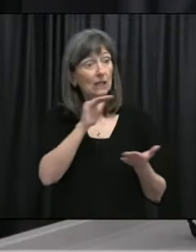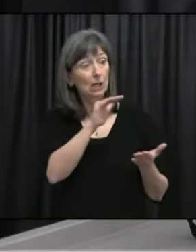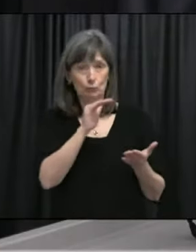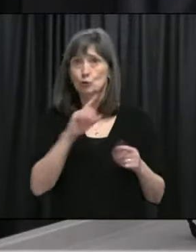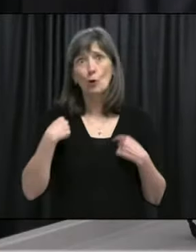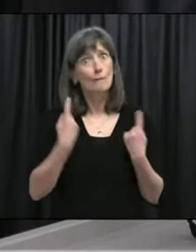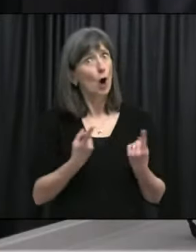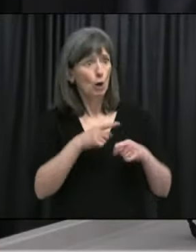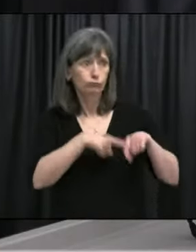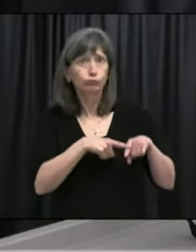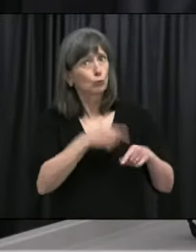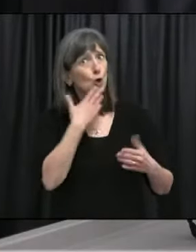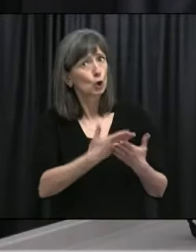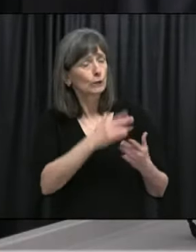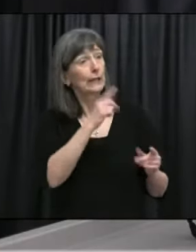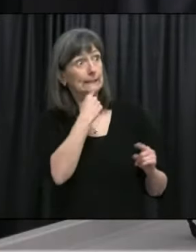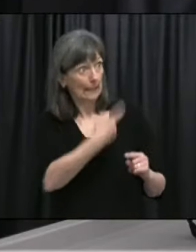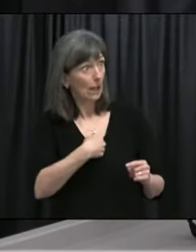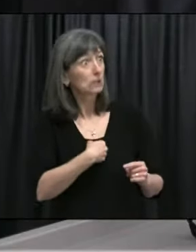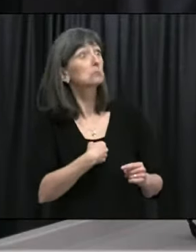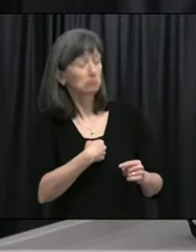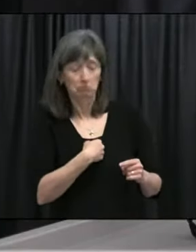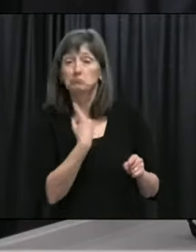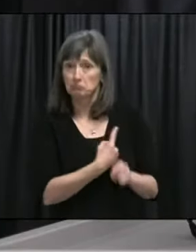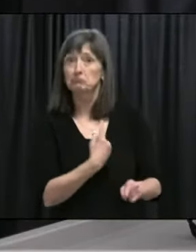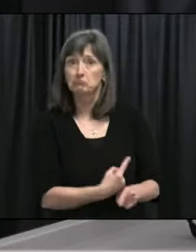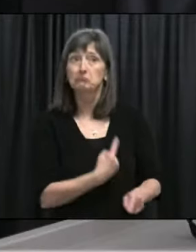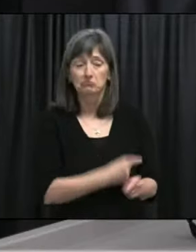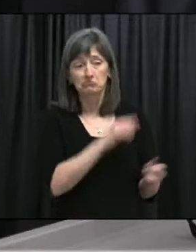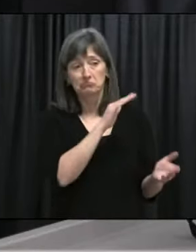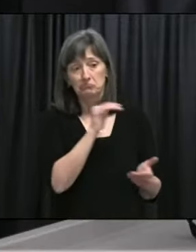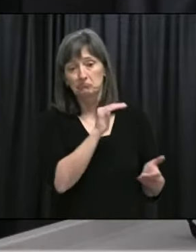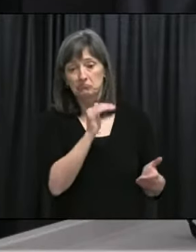reliable lately, it would be the week of May 24th.